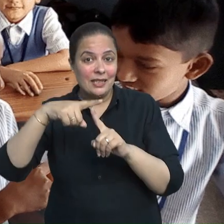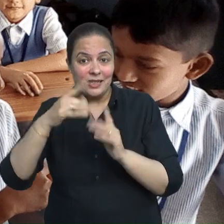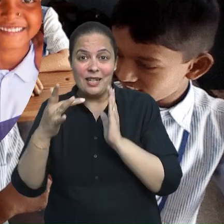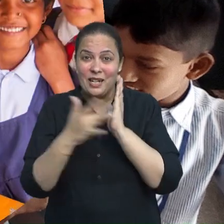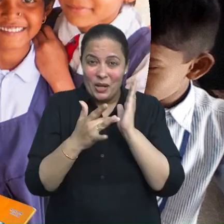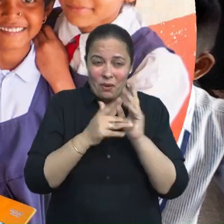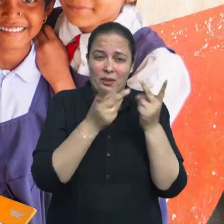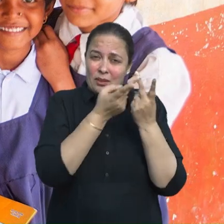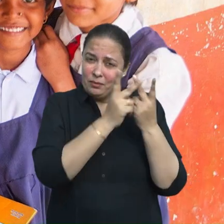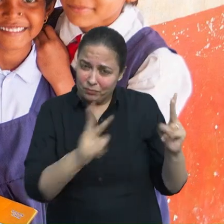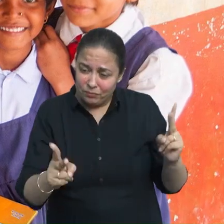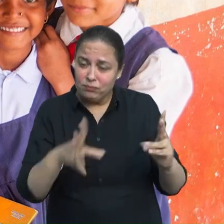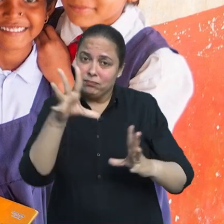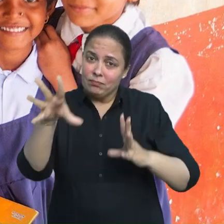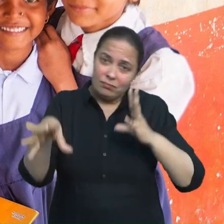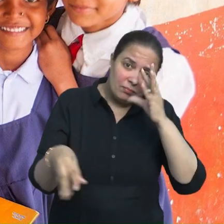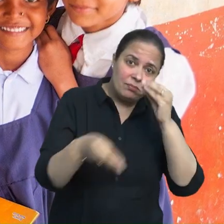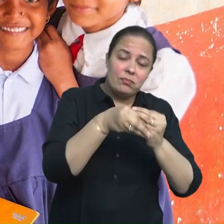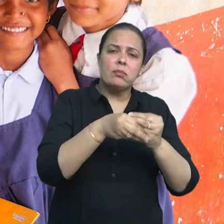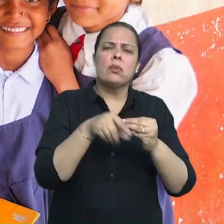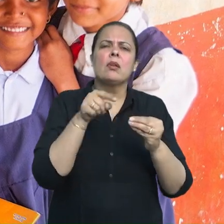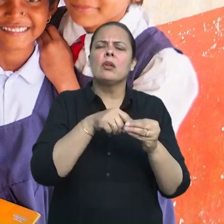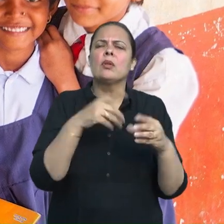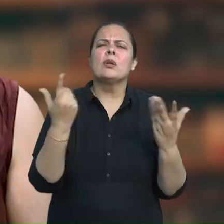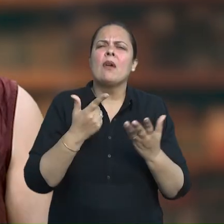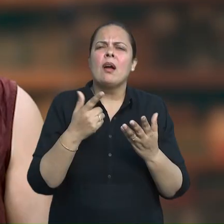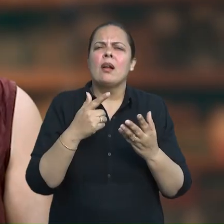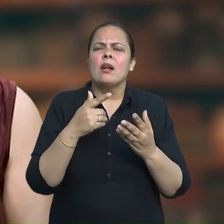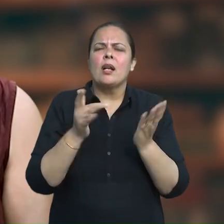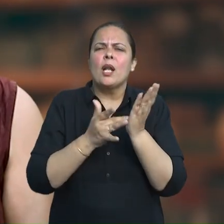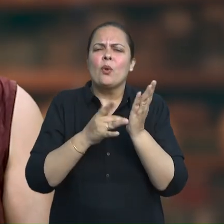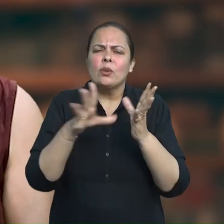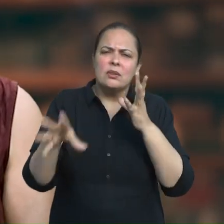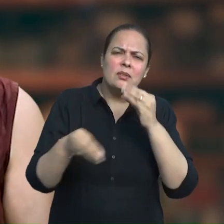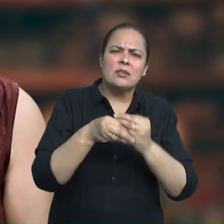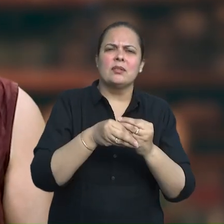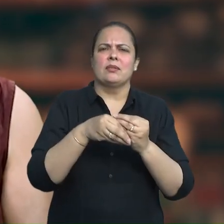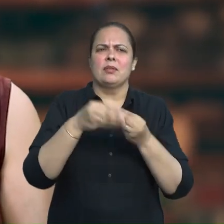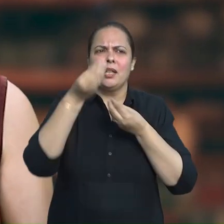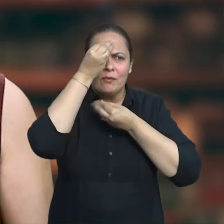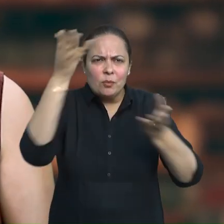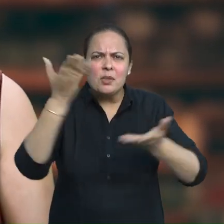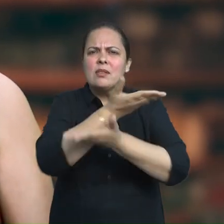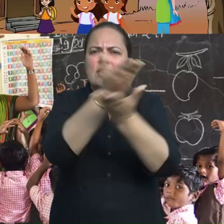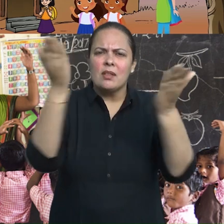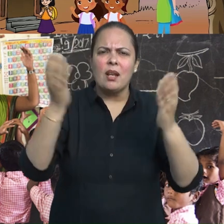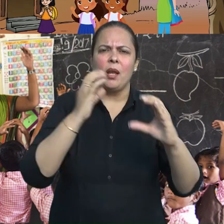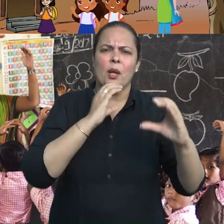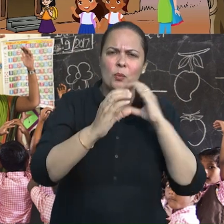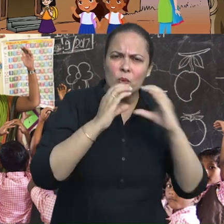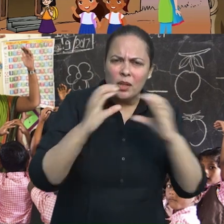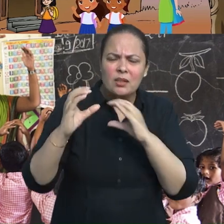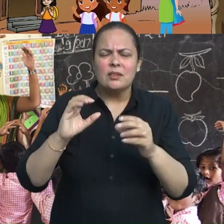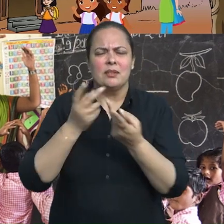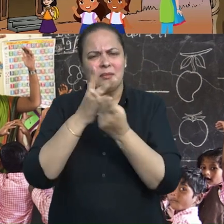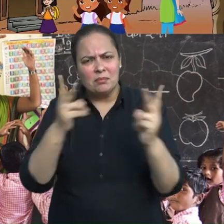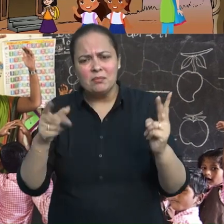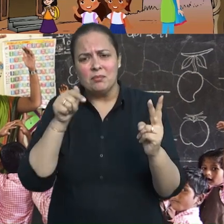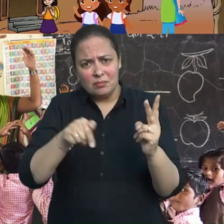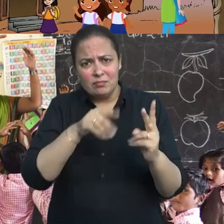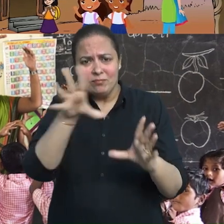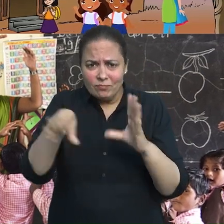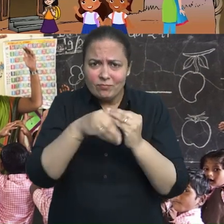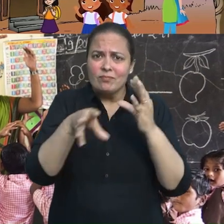of children to promote meaningful learning experiences aligned with the overarching vision of the NCF School Education